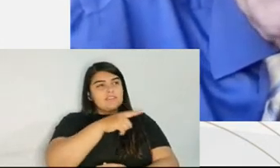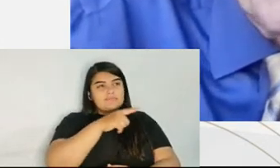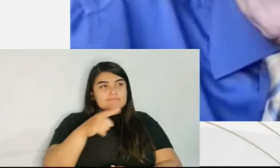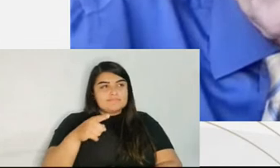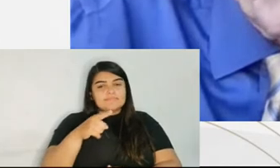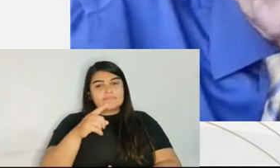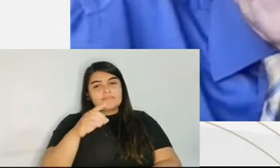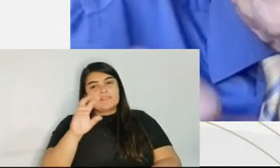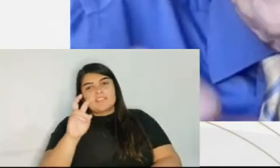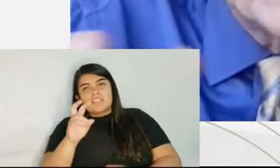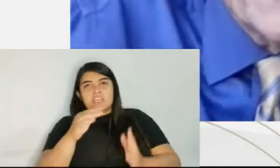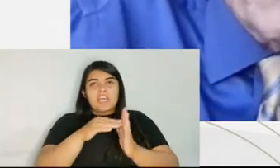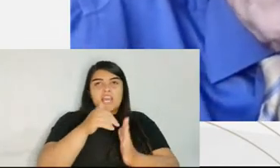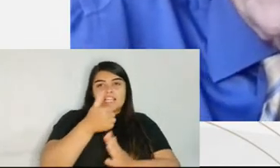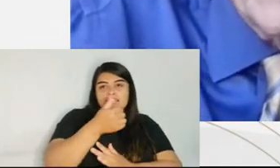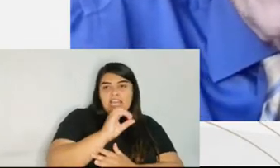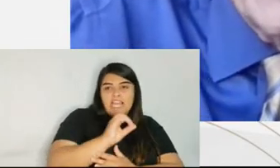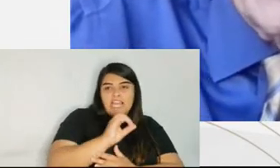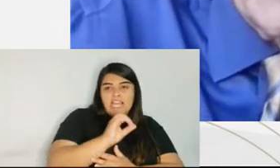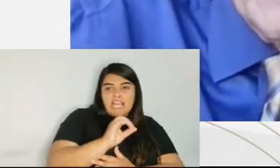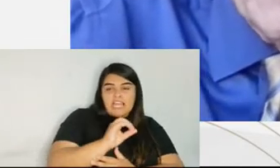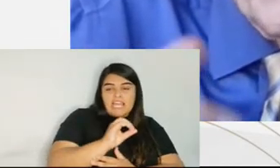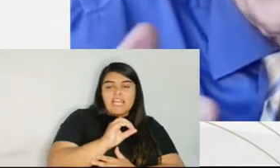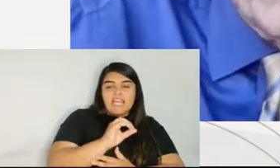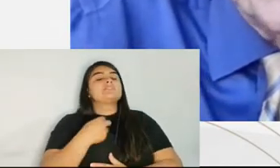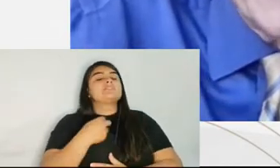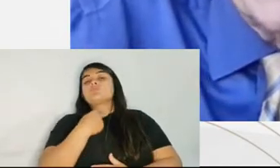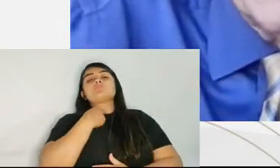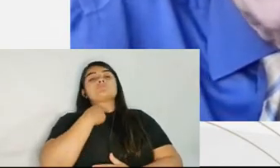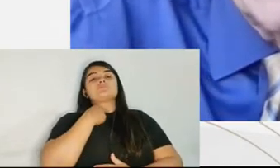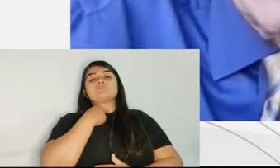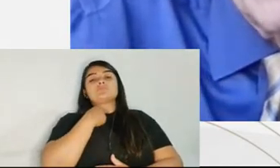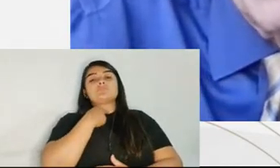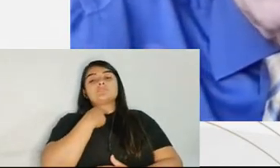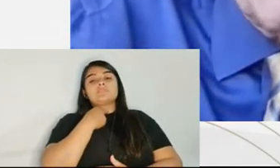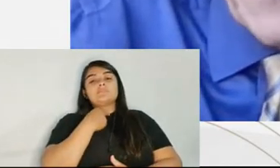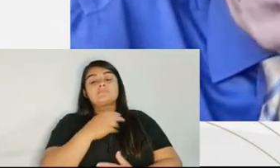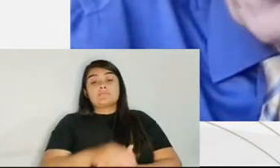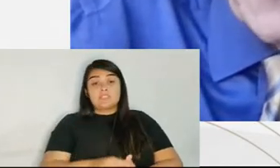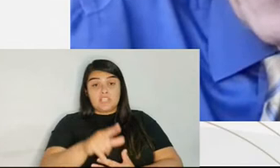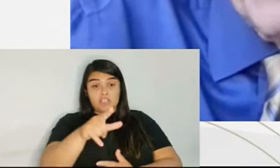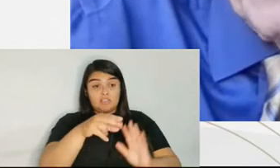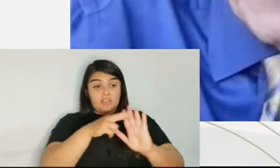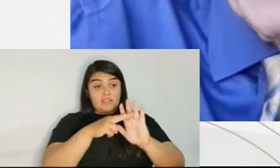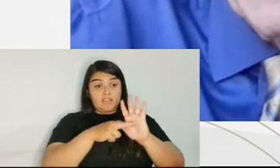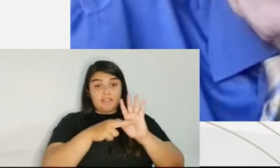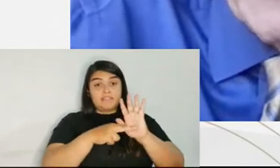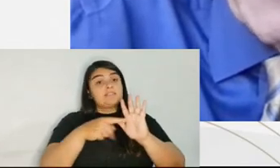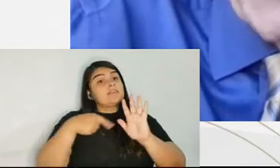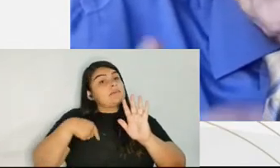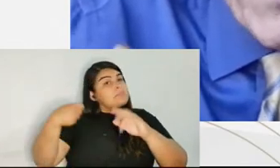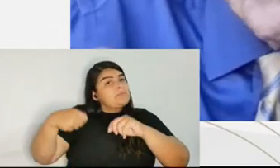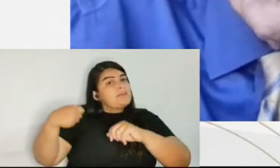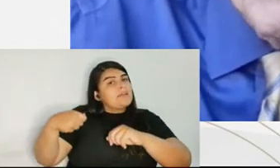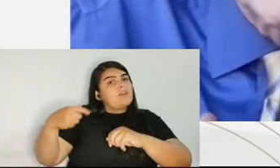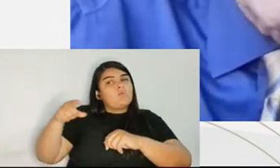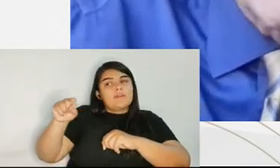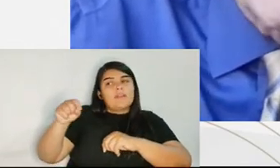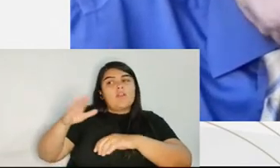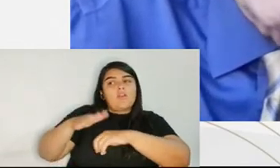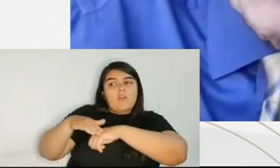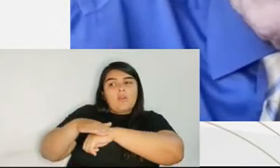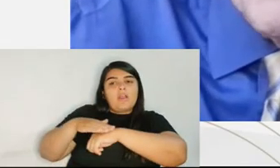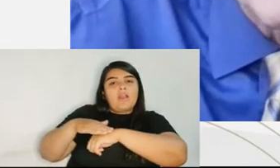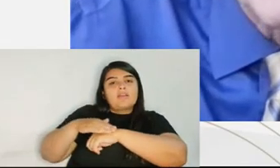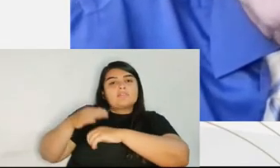bargained without the judge's participation. But toward the end of the 19th century, something else happened, and that is railroads